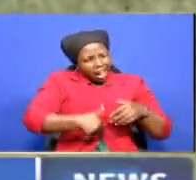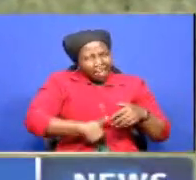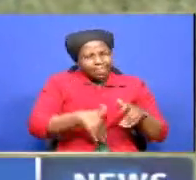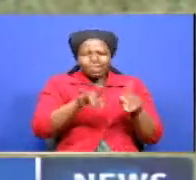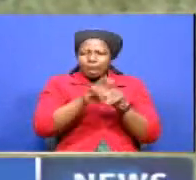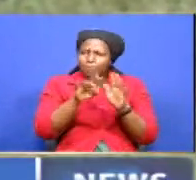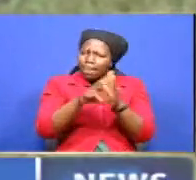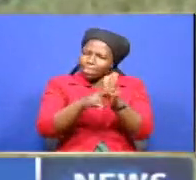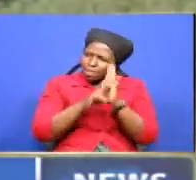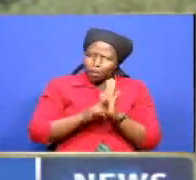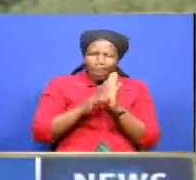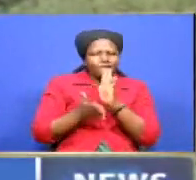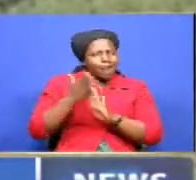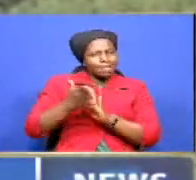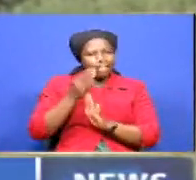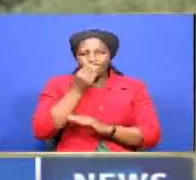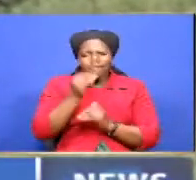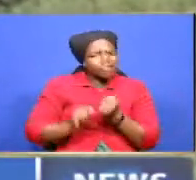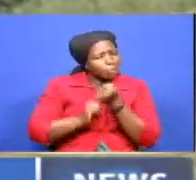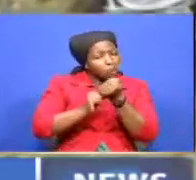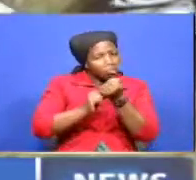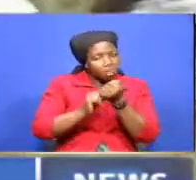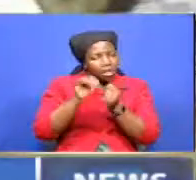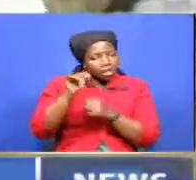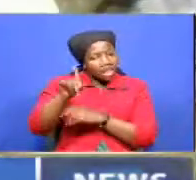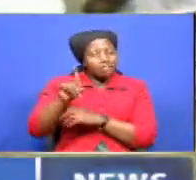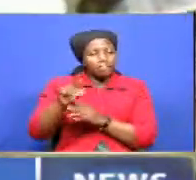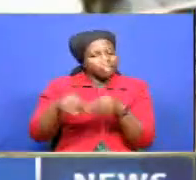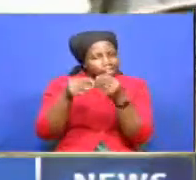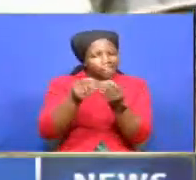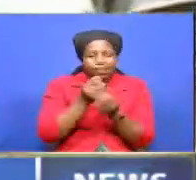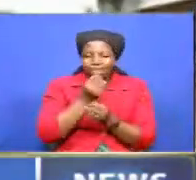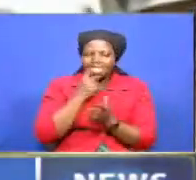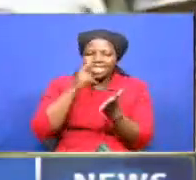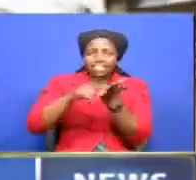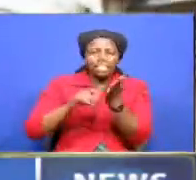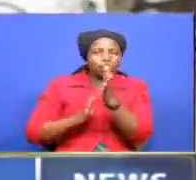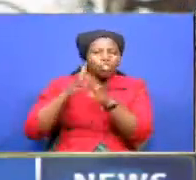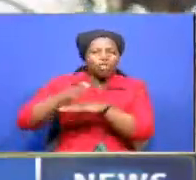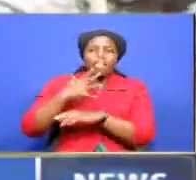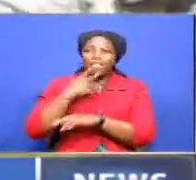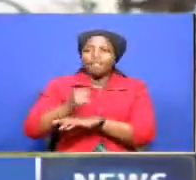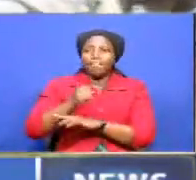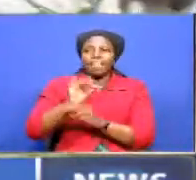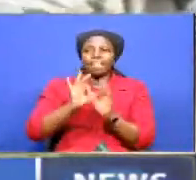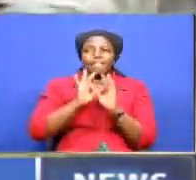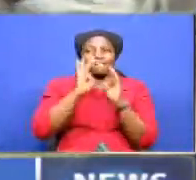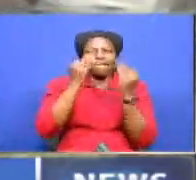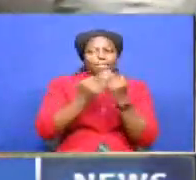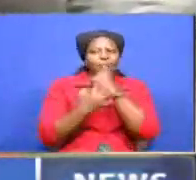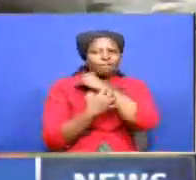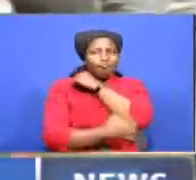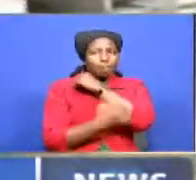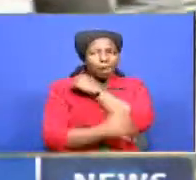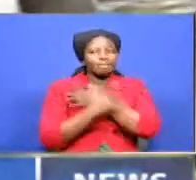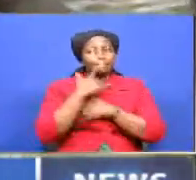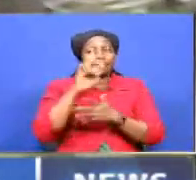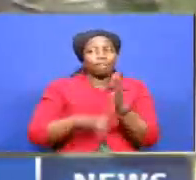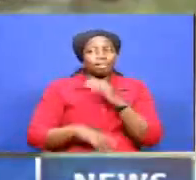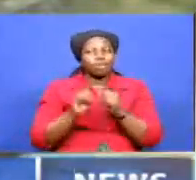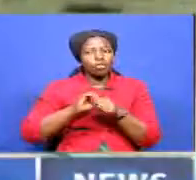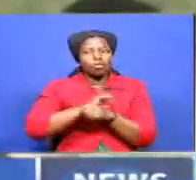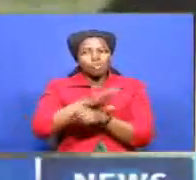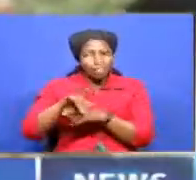require urgent food relief. Waigoro, who was distributing rice to over 500 vulnerable families, said that COVID